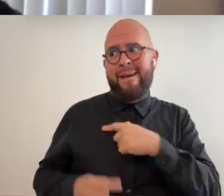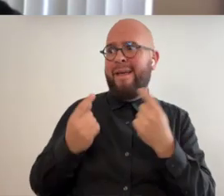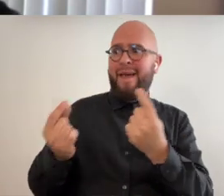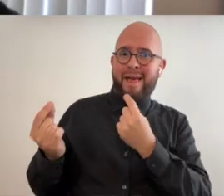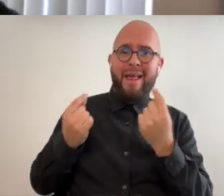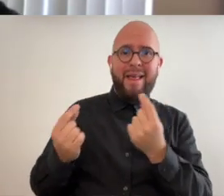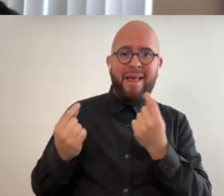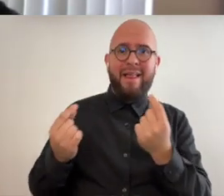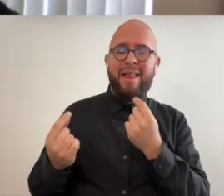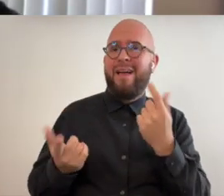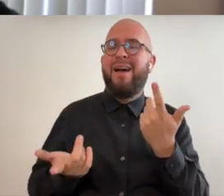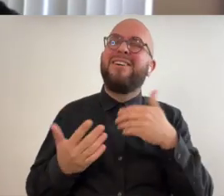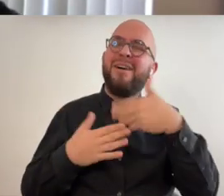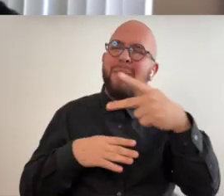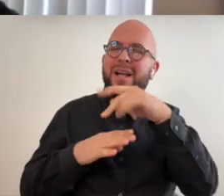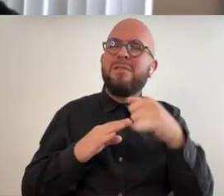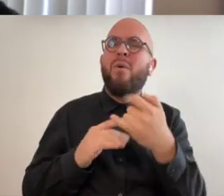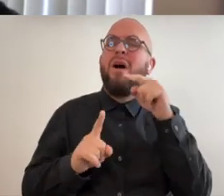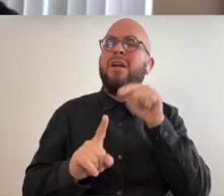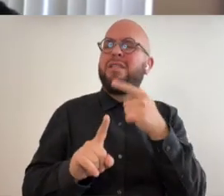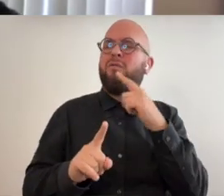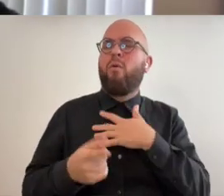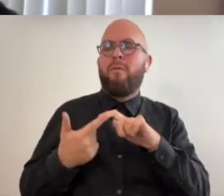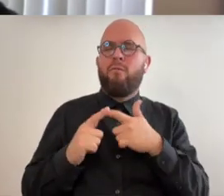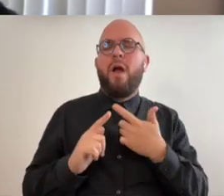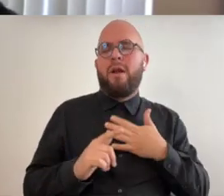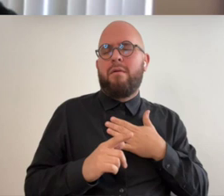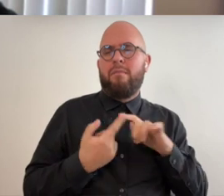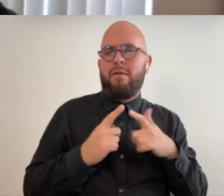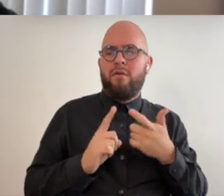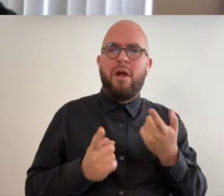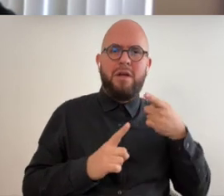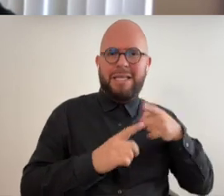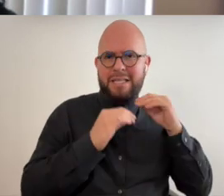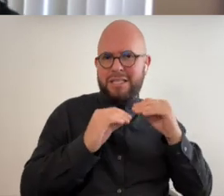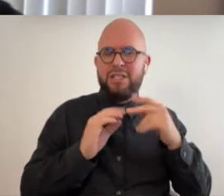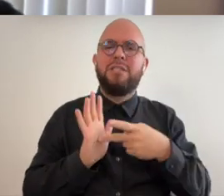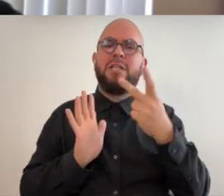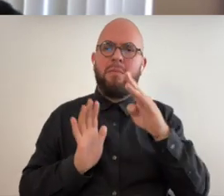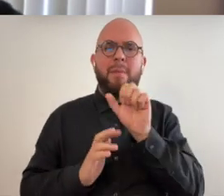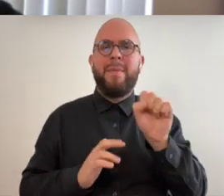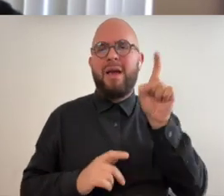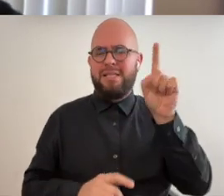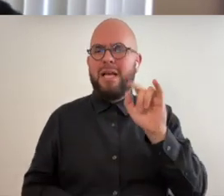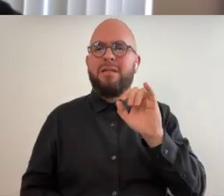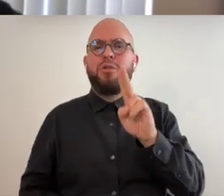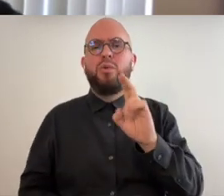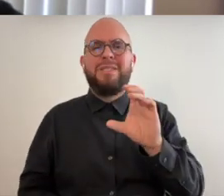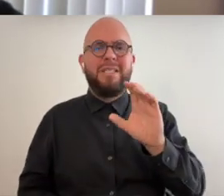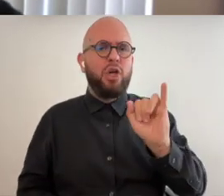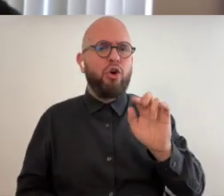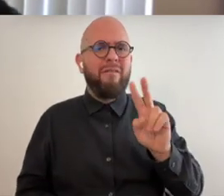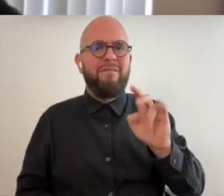project i'm working on is for a friend of mine who is uh teaches double bass at uc irvine and